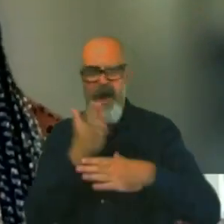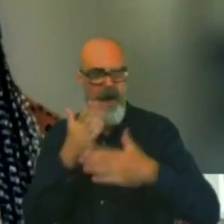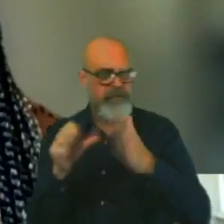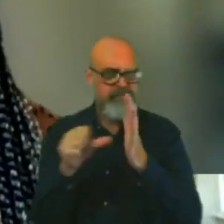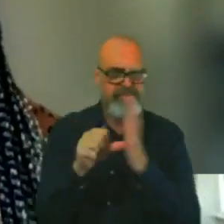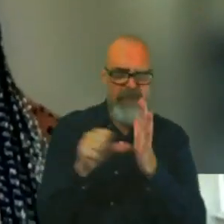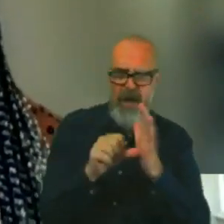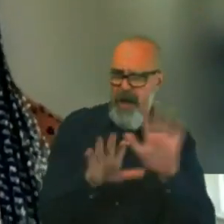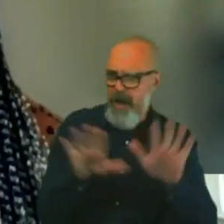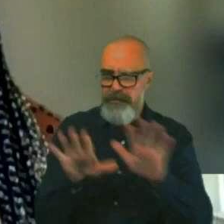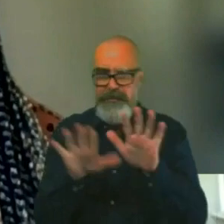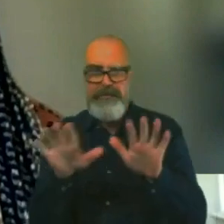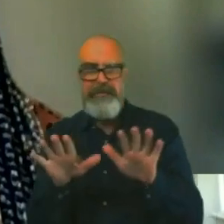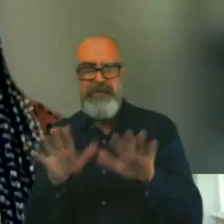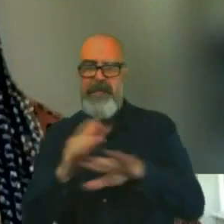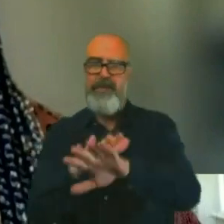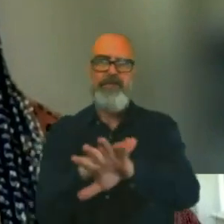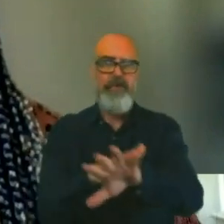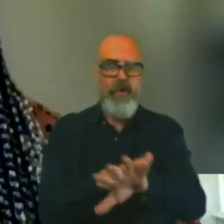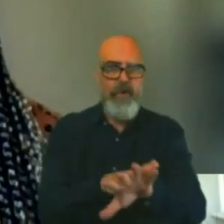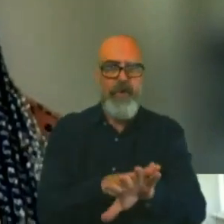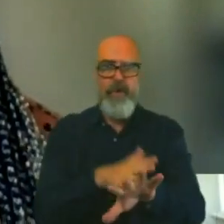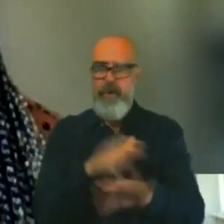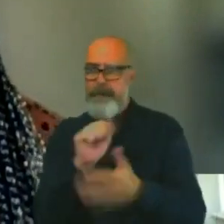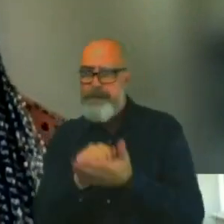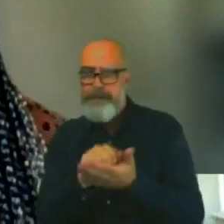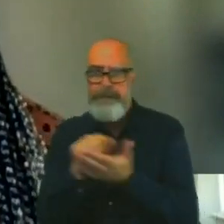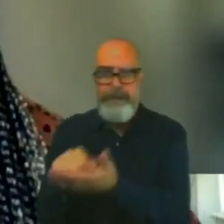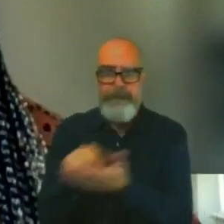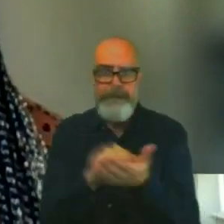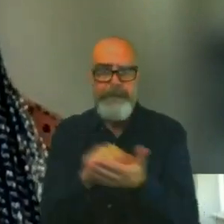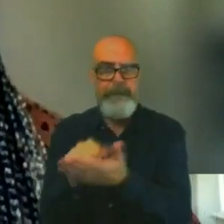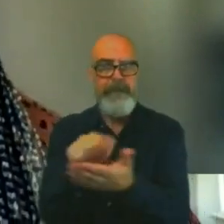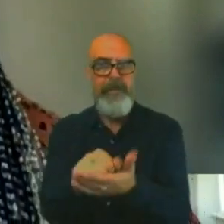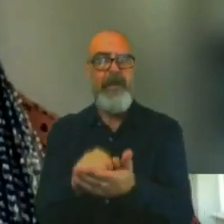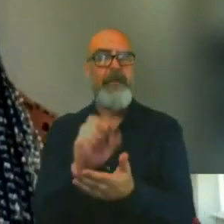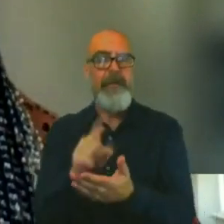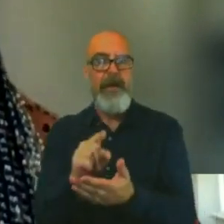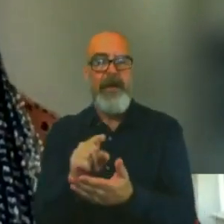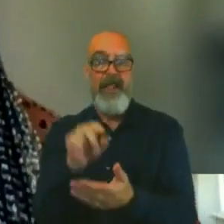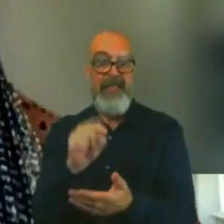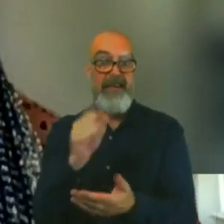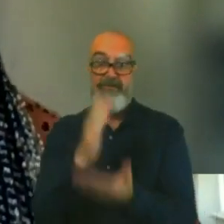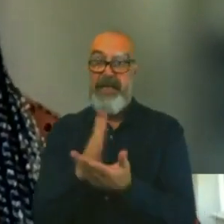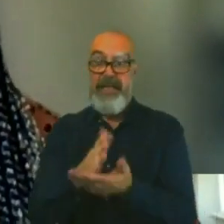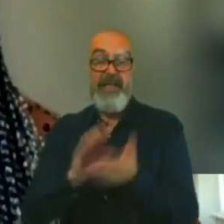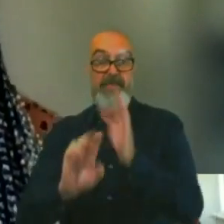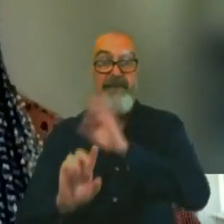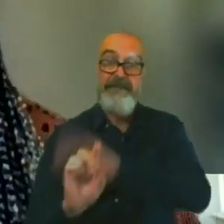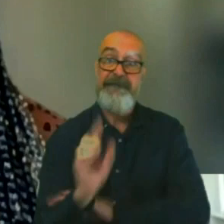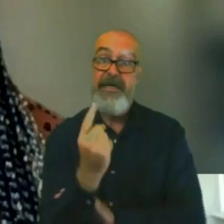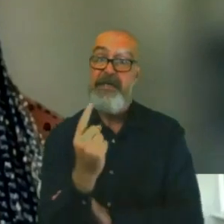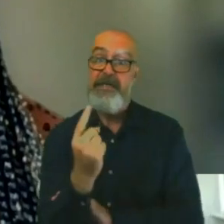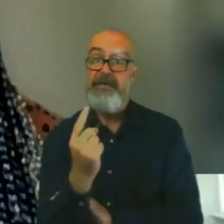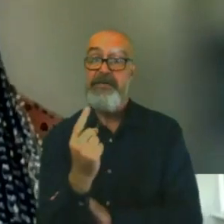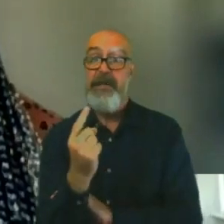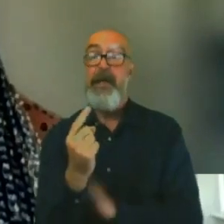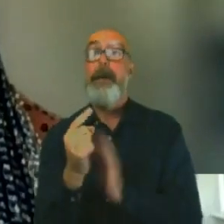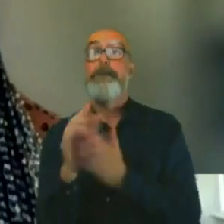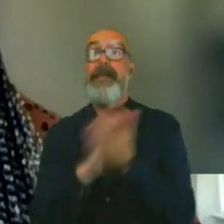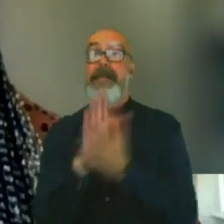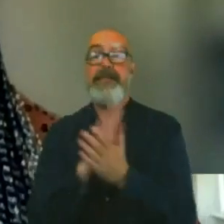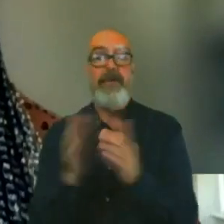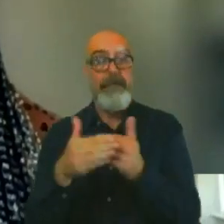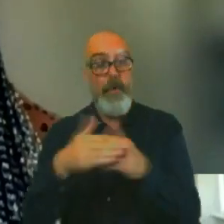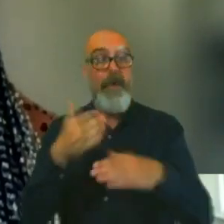and it was a long time in the making. But we were able to do a first which will be more efficient for the passengers. It's quicker. At the moment,